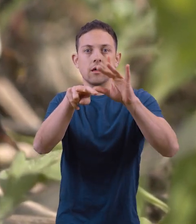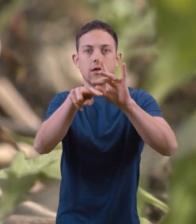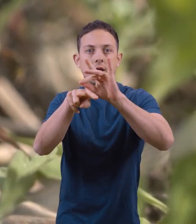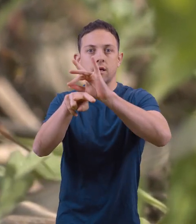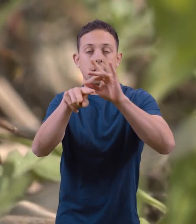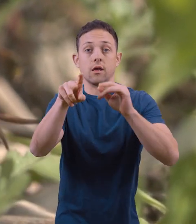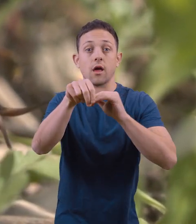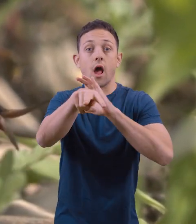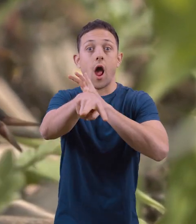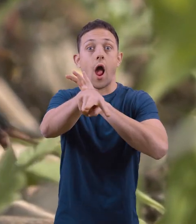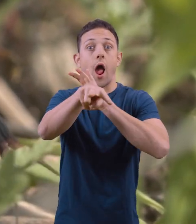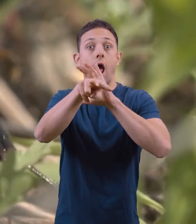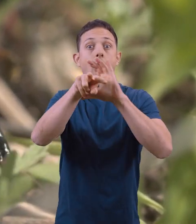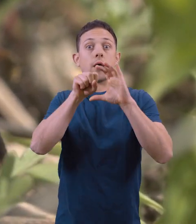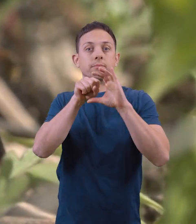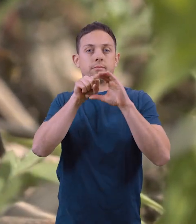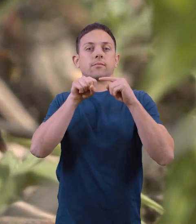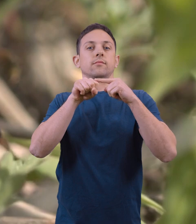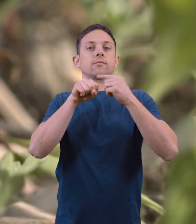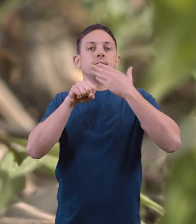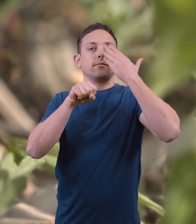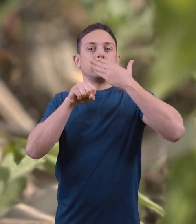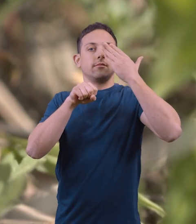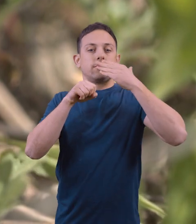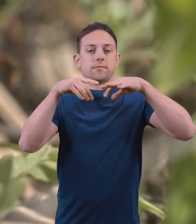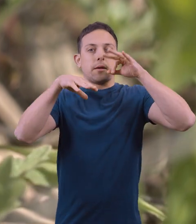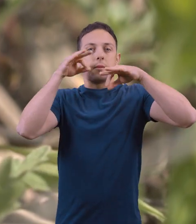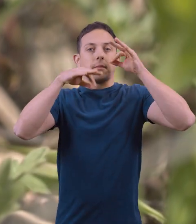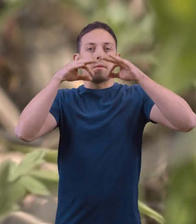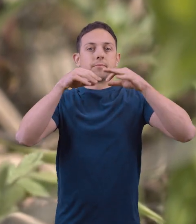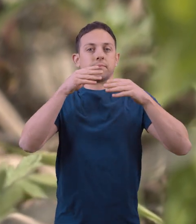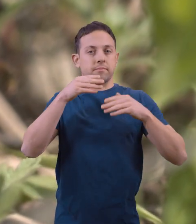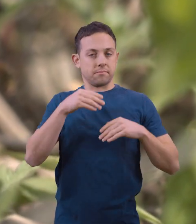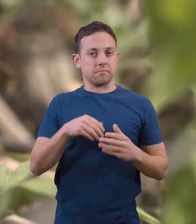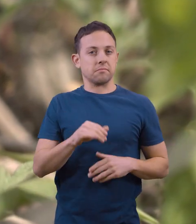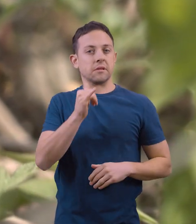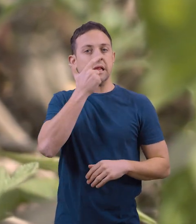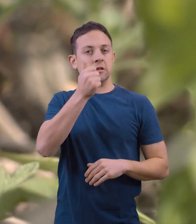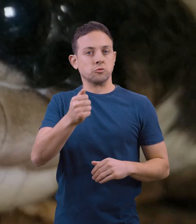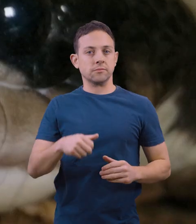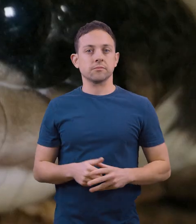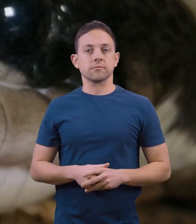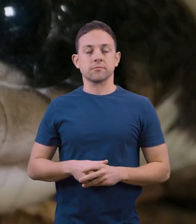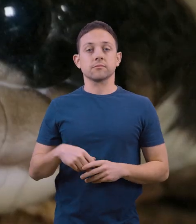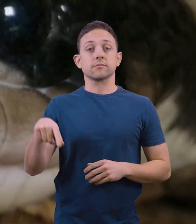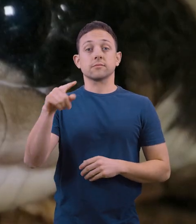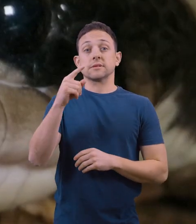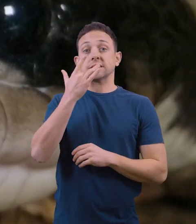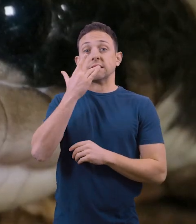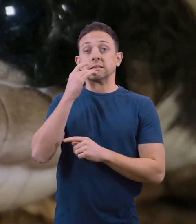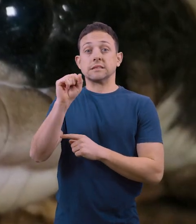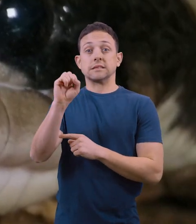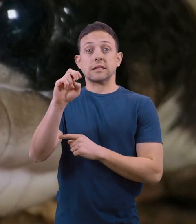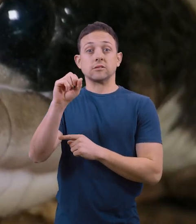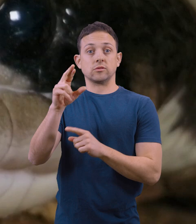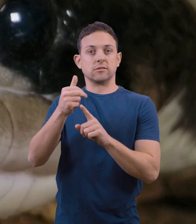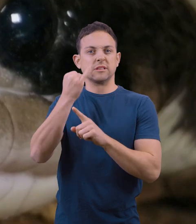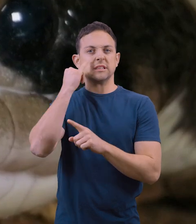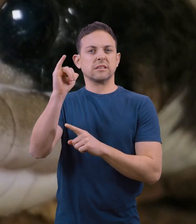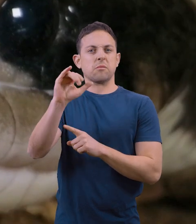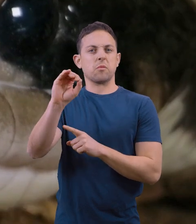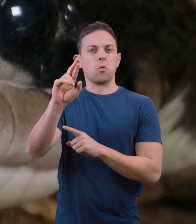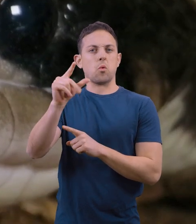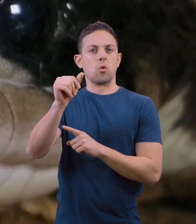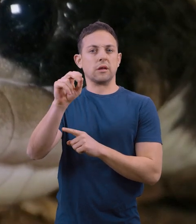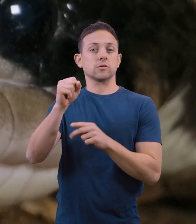air. And when the tongue comes back into its mouth, the sensor picks up the scents. These taste sensors are organs known